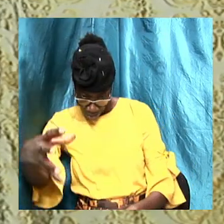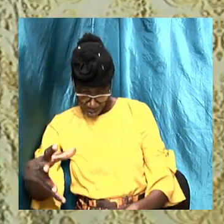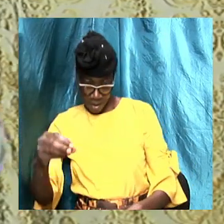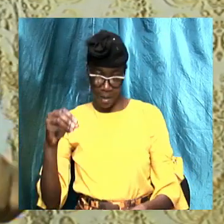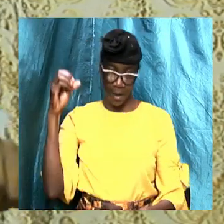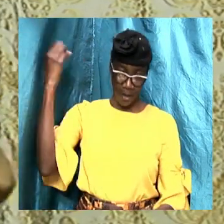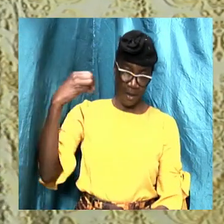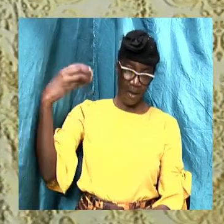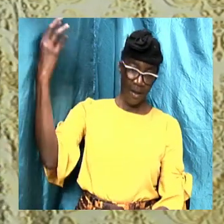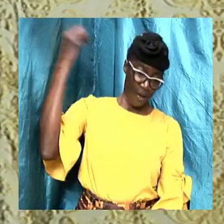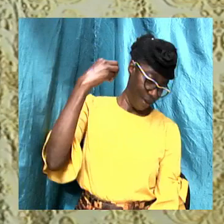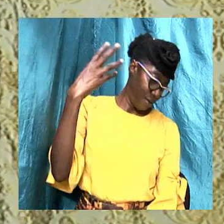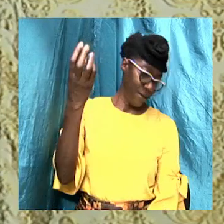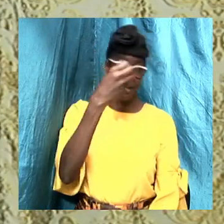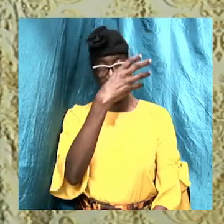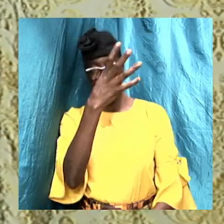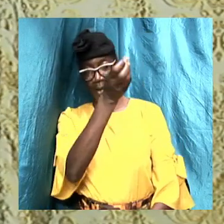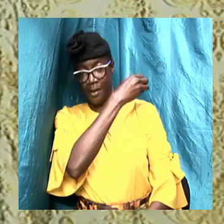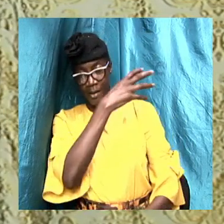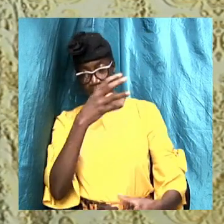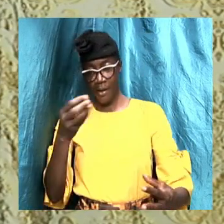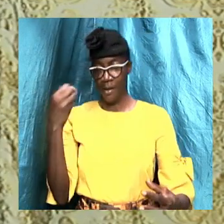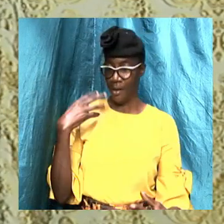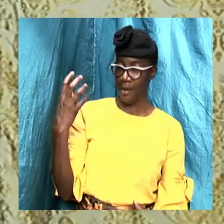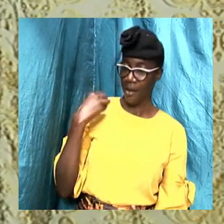water is still being poured on individual